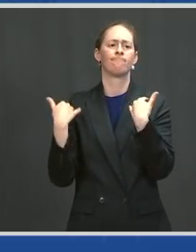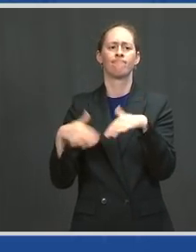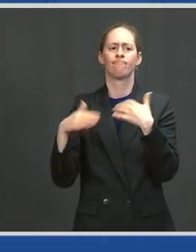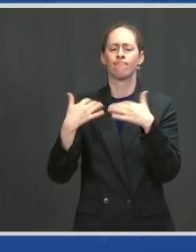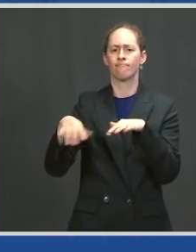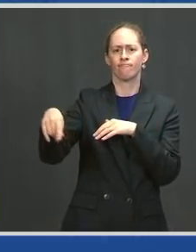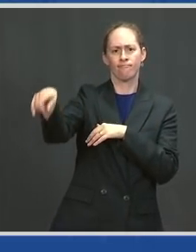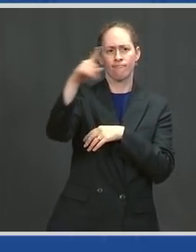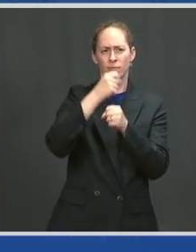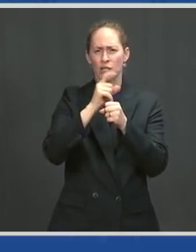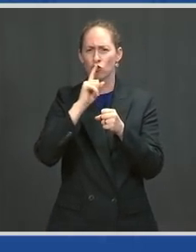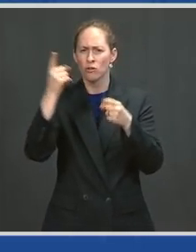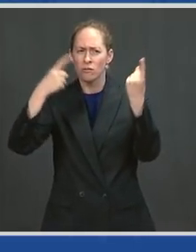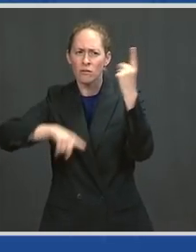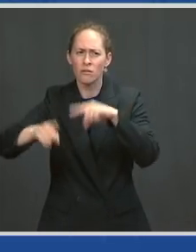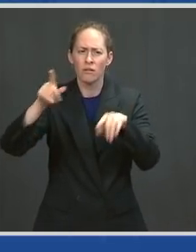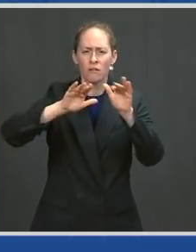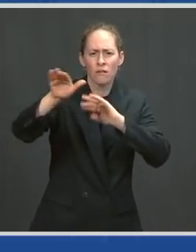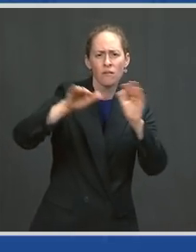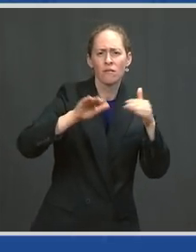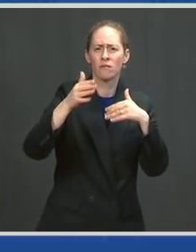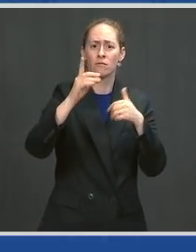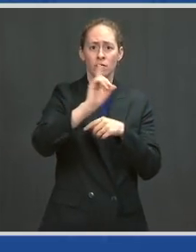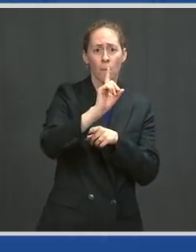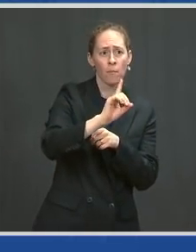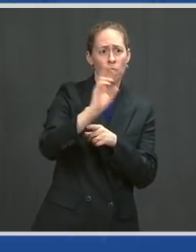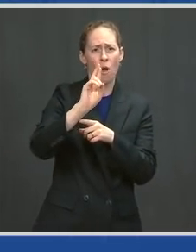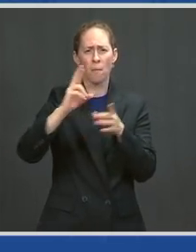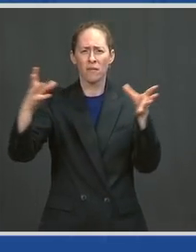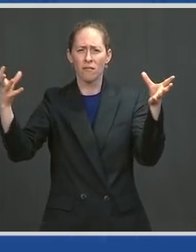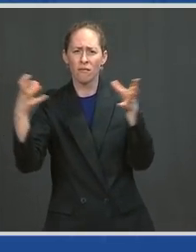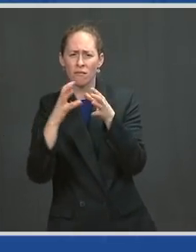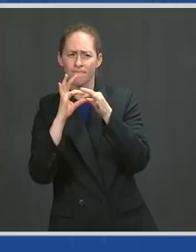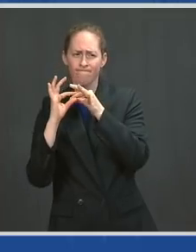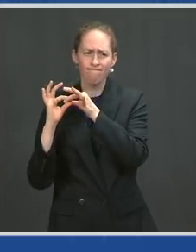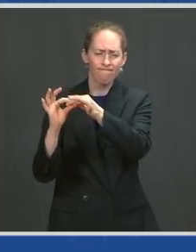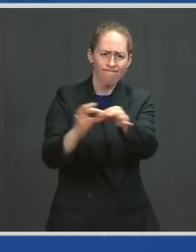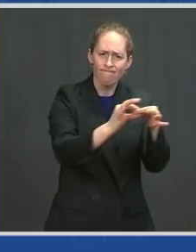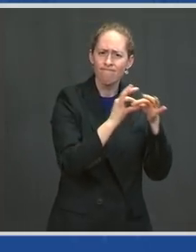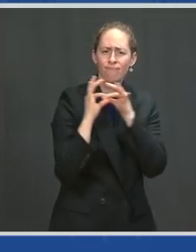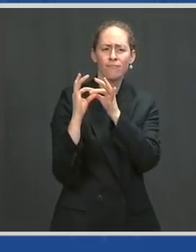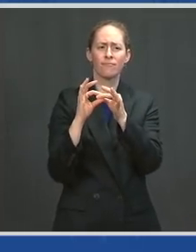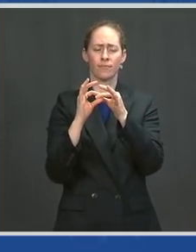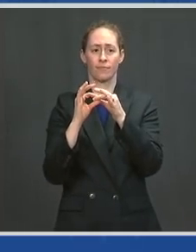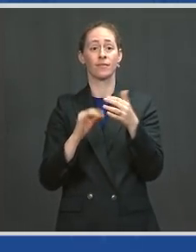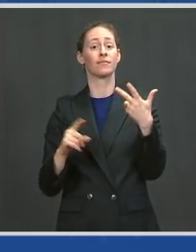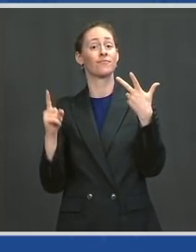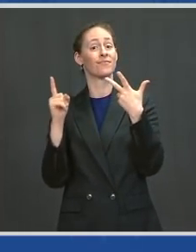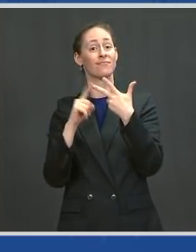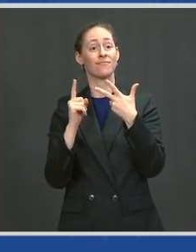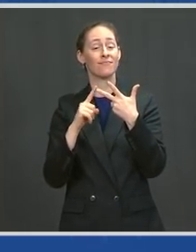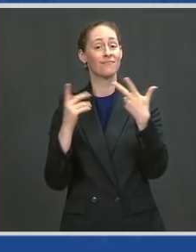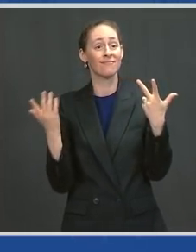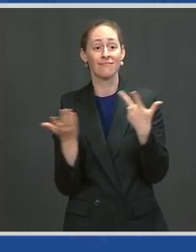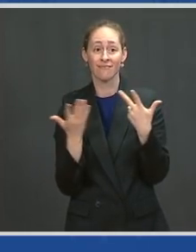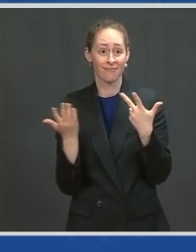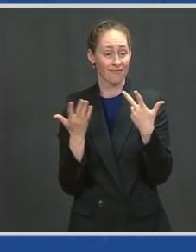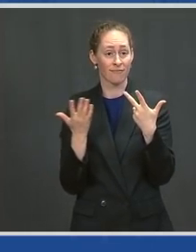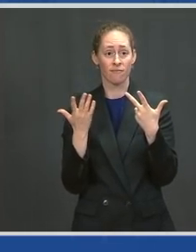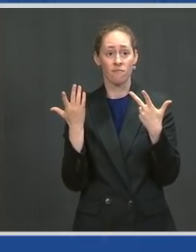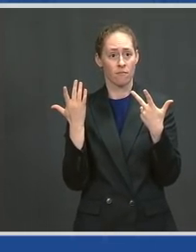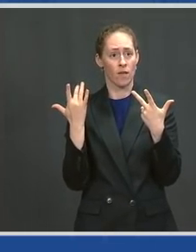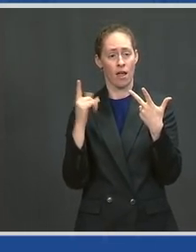to get it done at a local level. And thirdly, and most crucially, the American people. More than